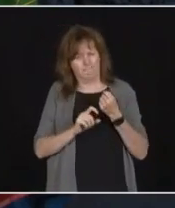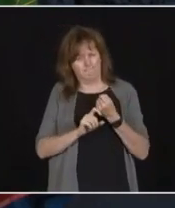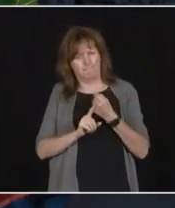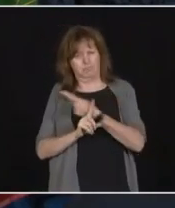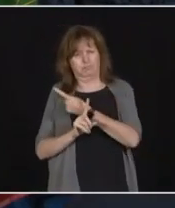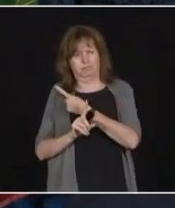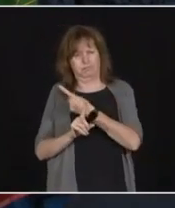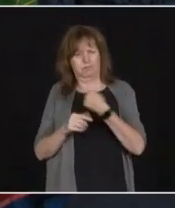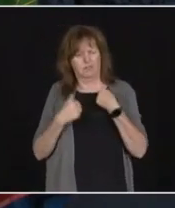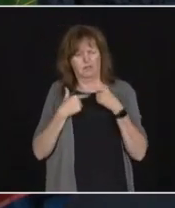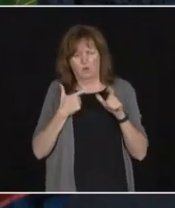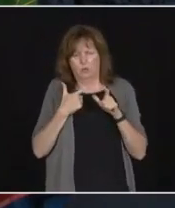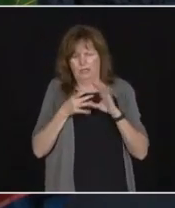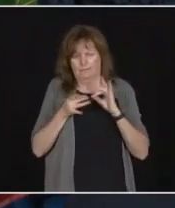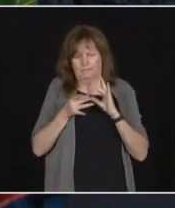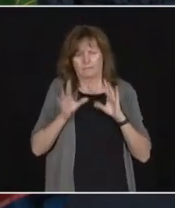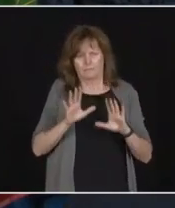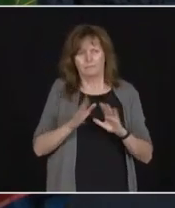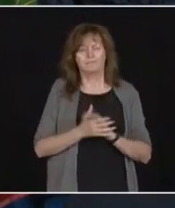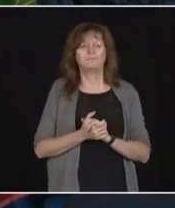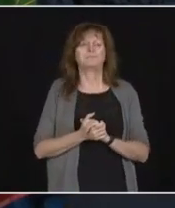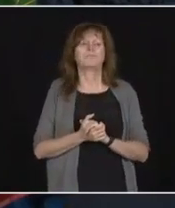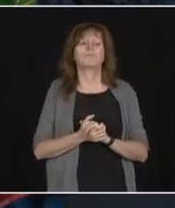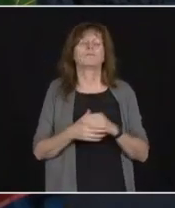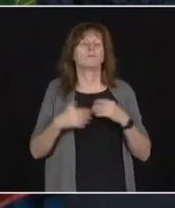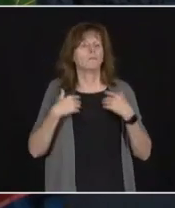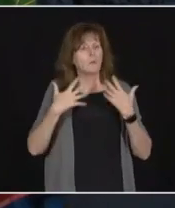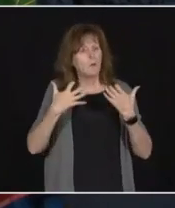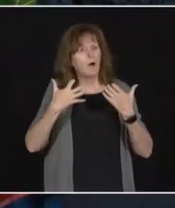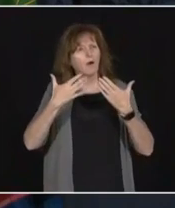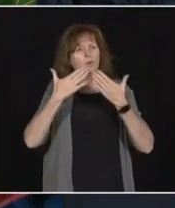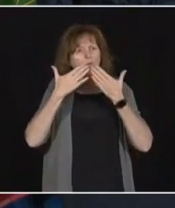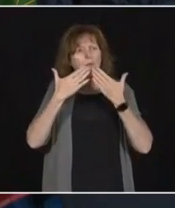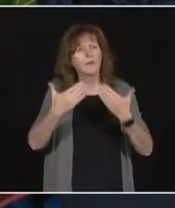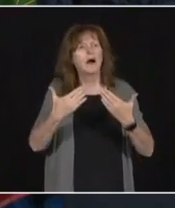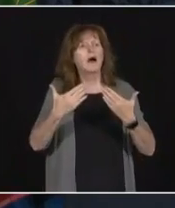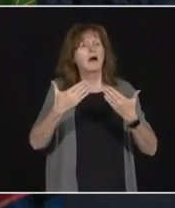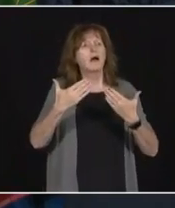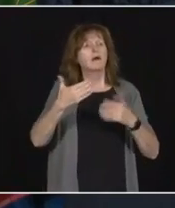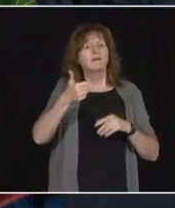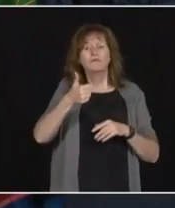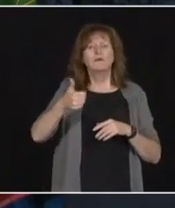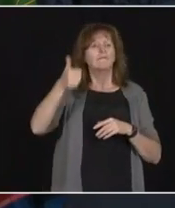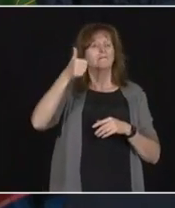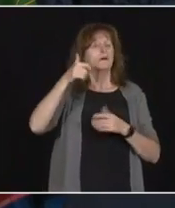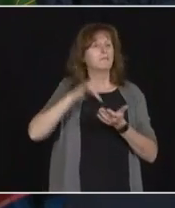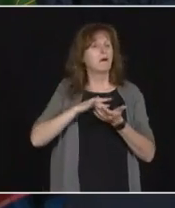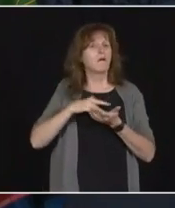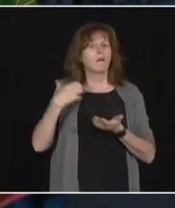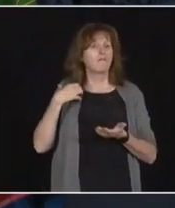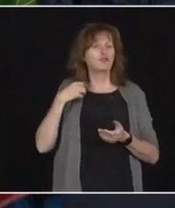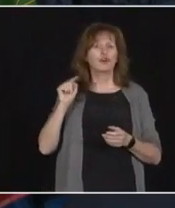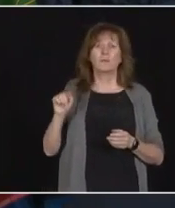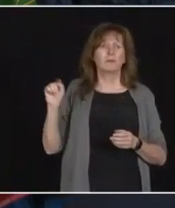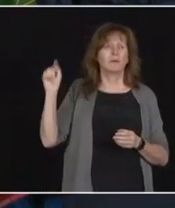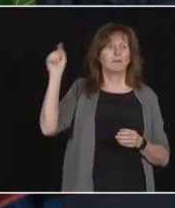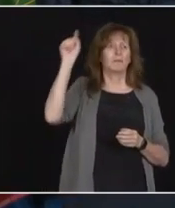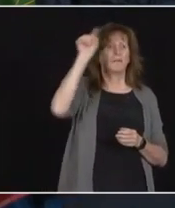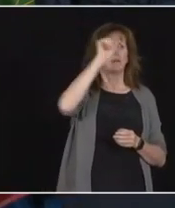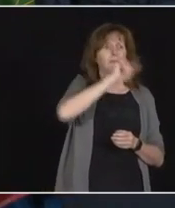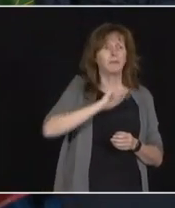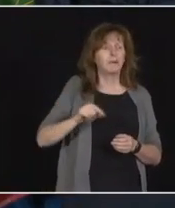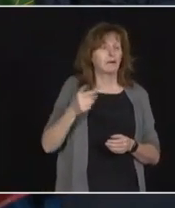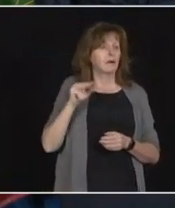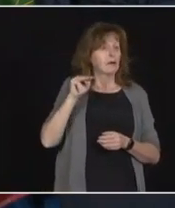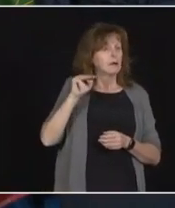real quick. I just want to thank all the chief medical officers, the great job they've done, and Matt Anderson from Ontario Health.